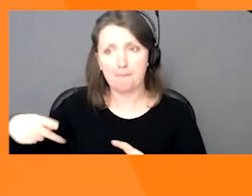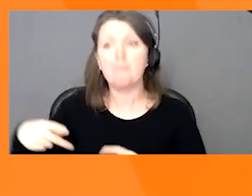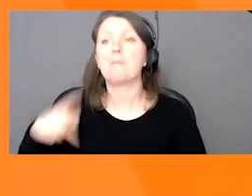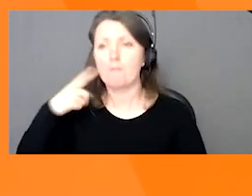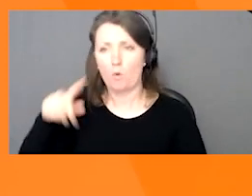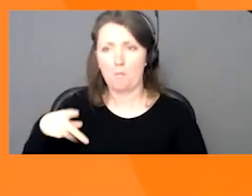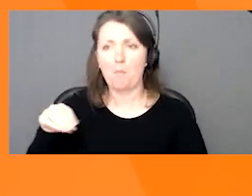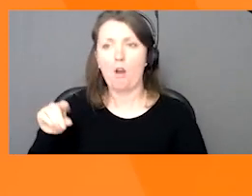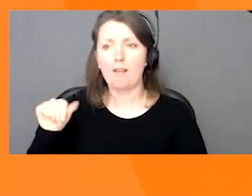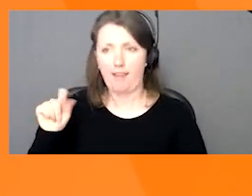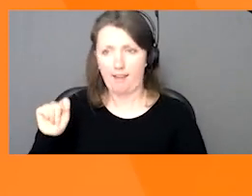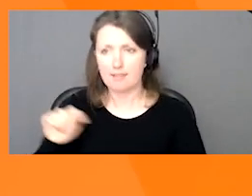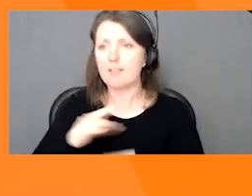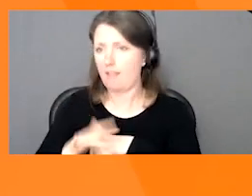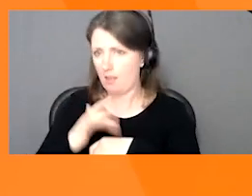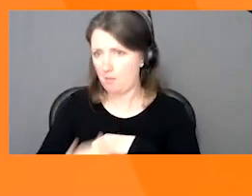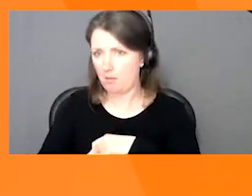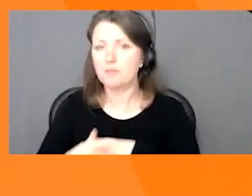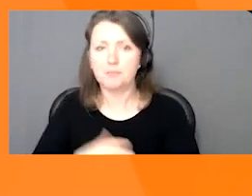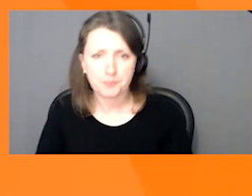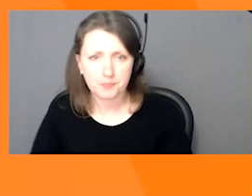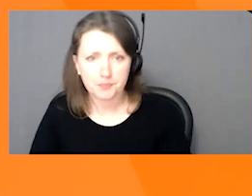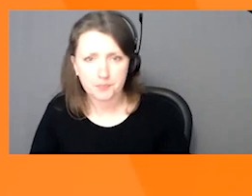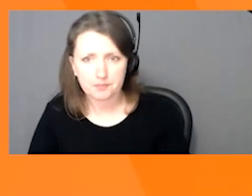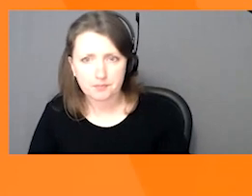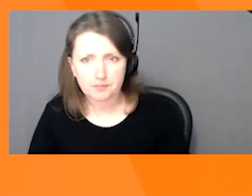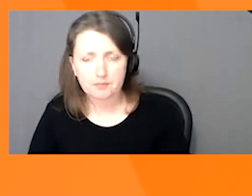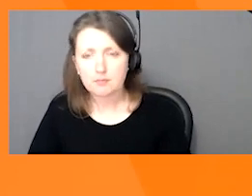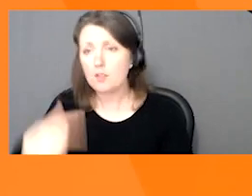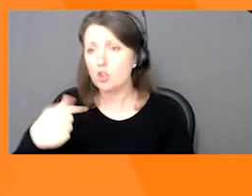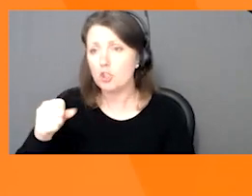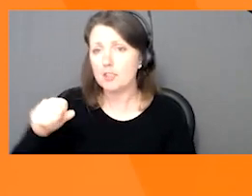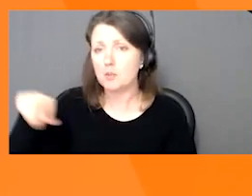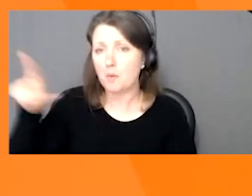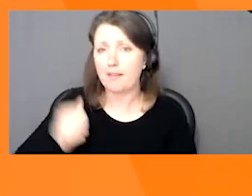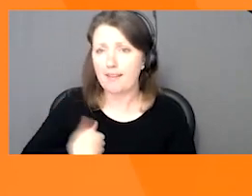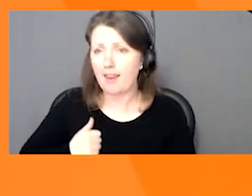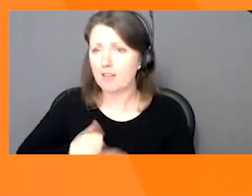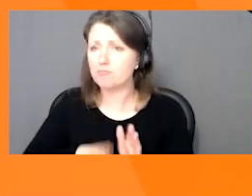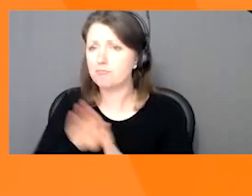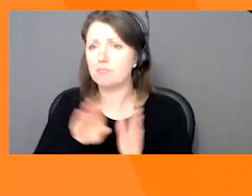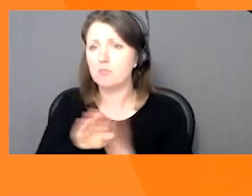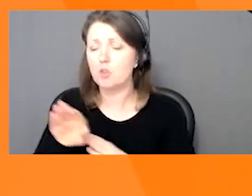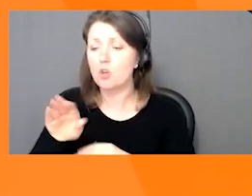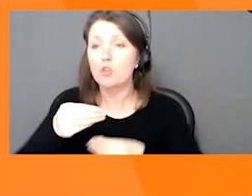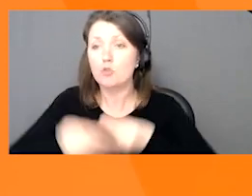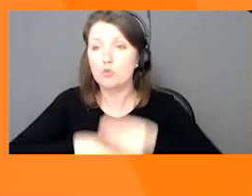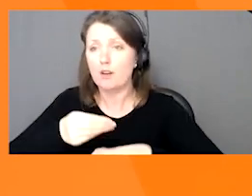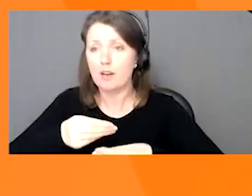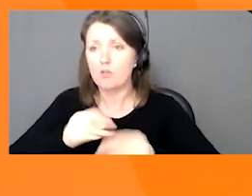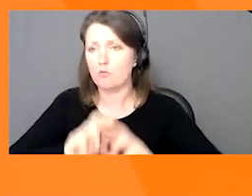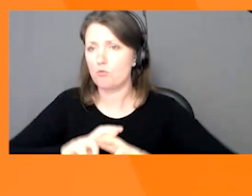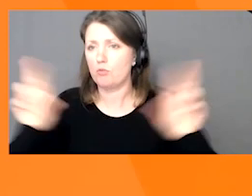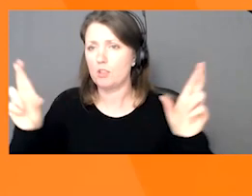And with funding through the Government of Canada's Agri Assurance Program, GS1 Canada developed a Trade Readiness Certification